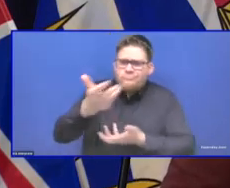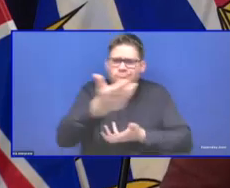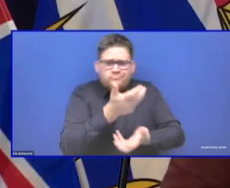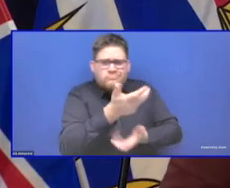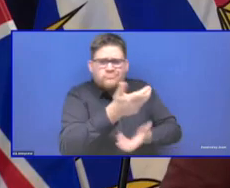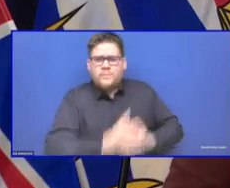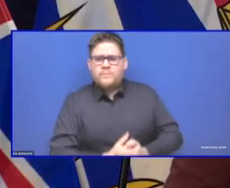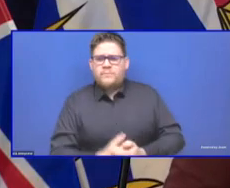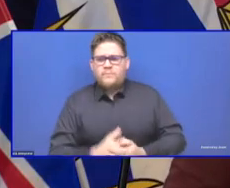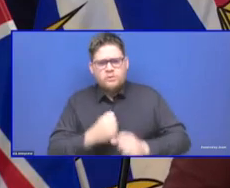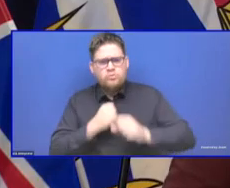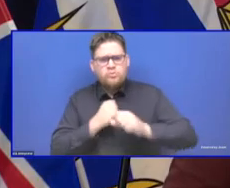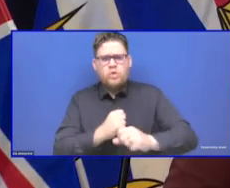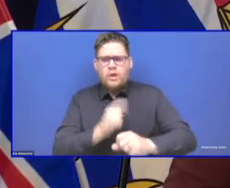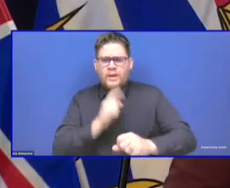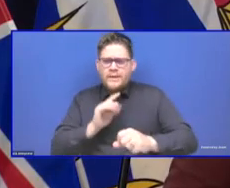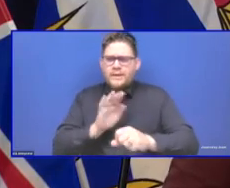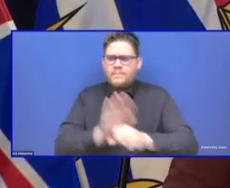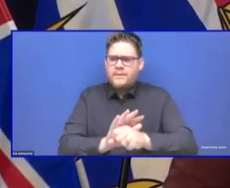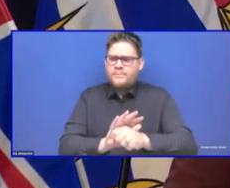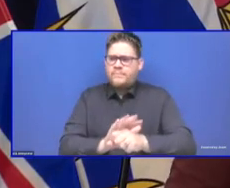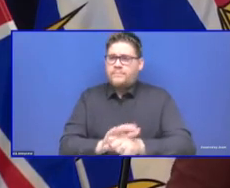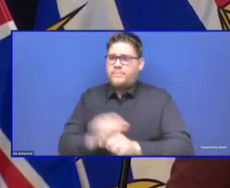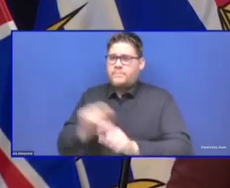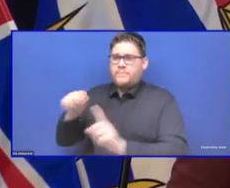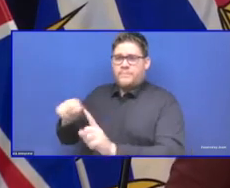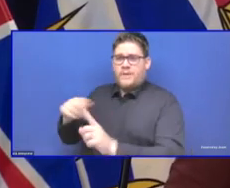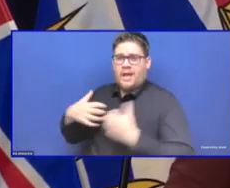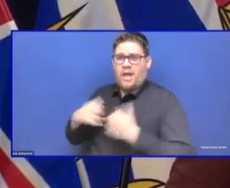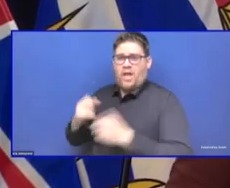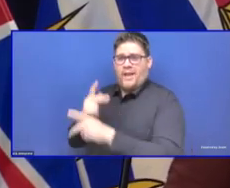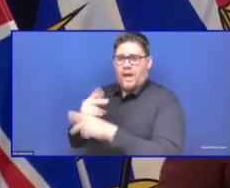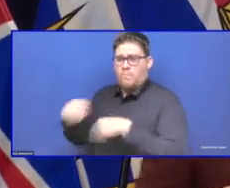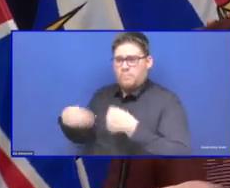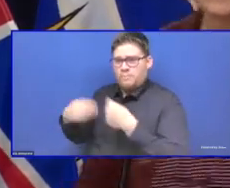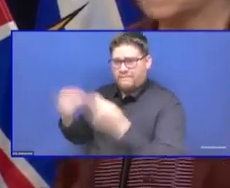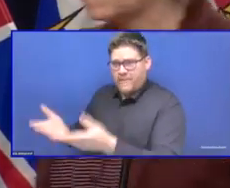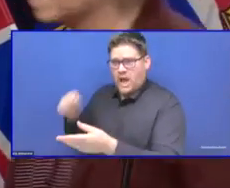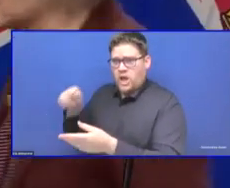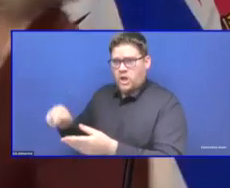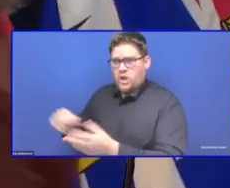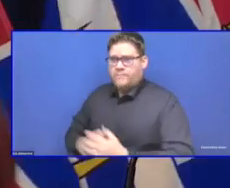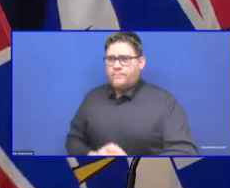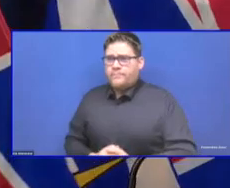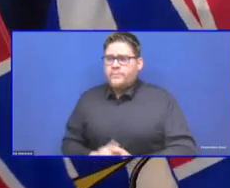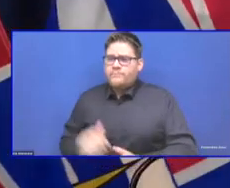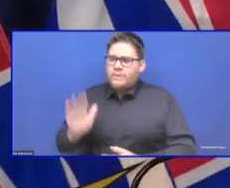of protecting themselves, their families, and the patients that we care for. MR.